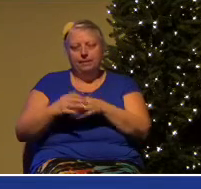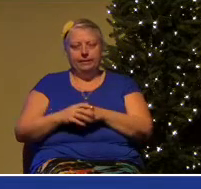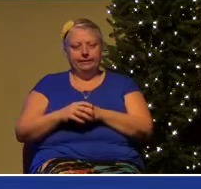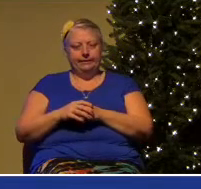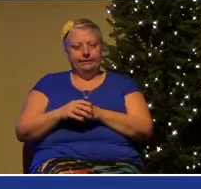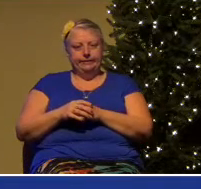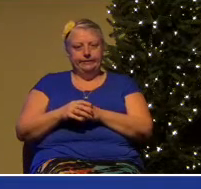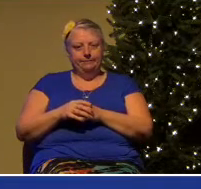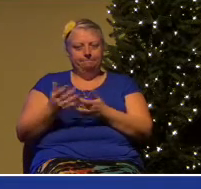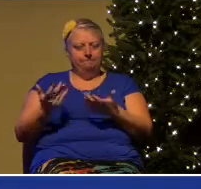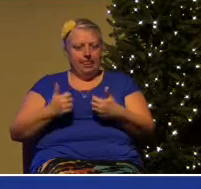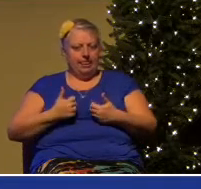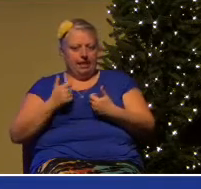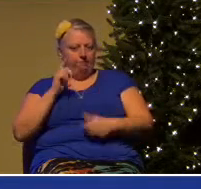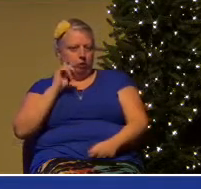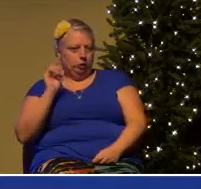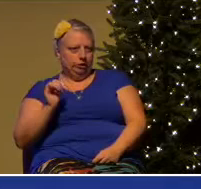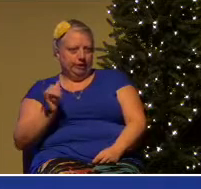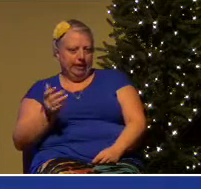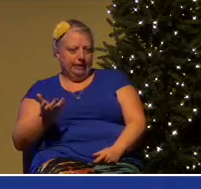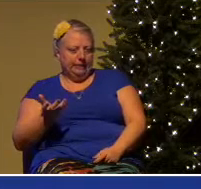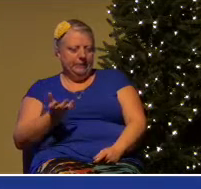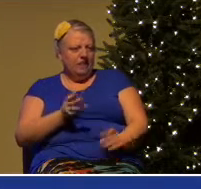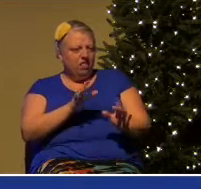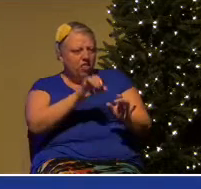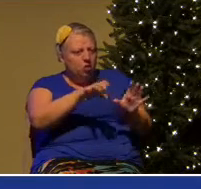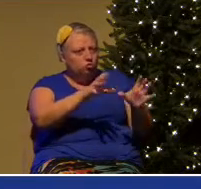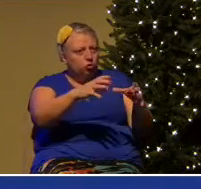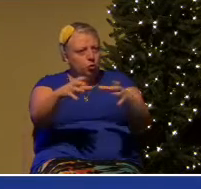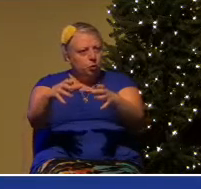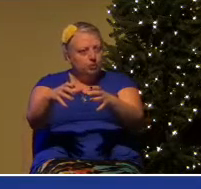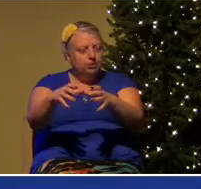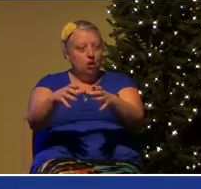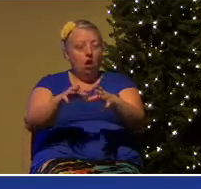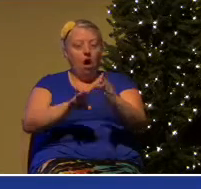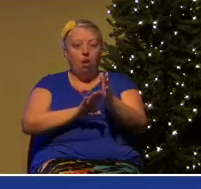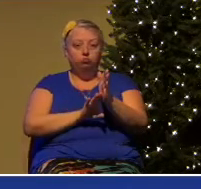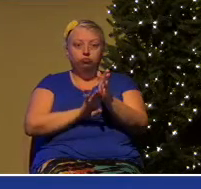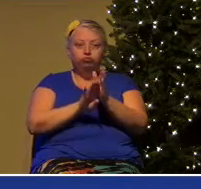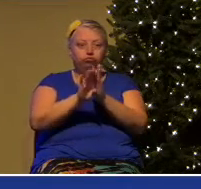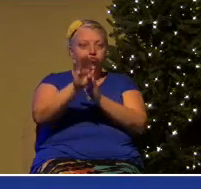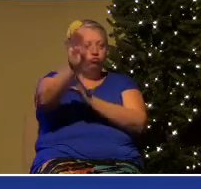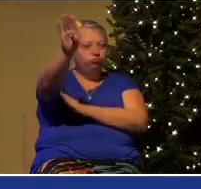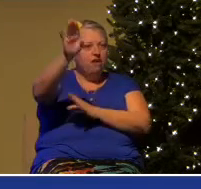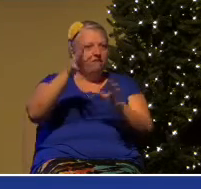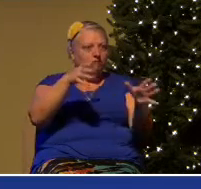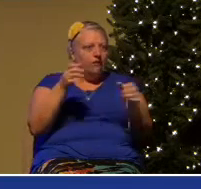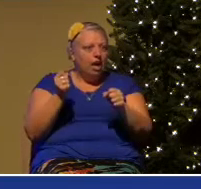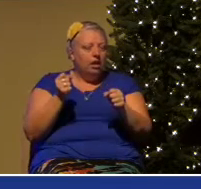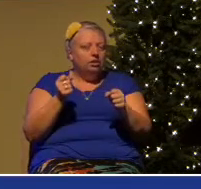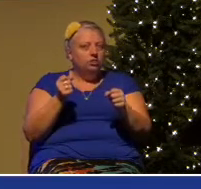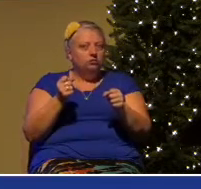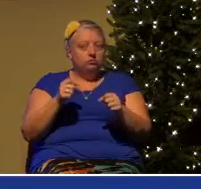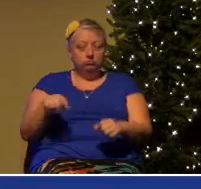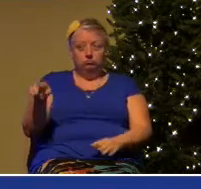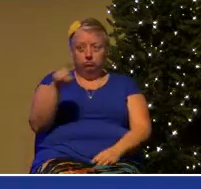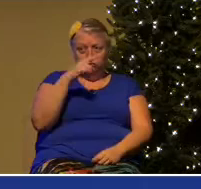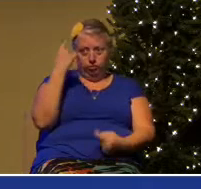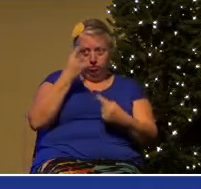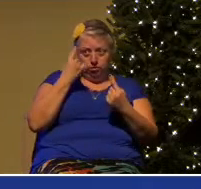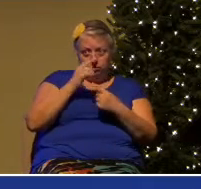has gotten so far, so fast? Have you even pondered that? I mean, these are